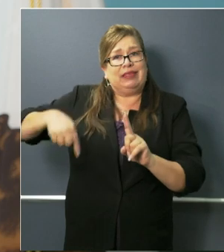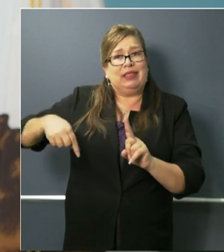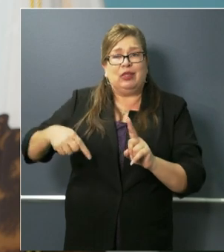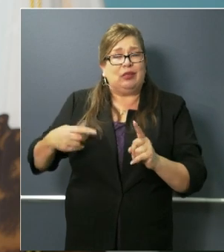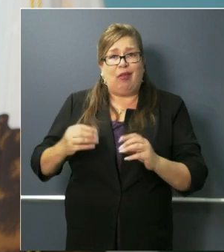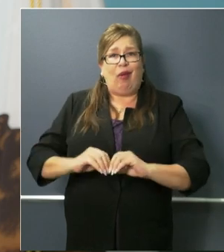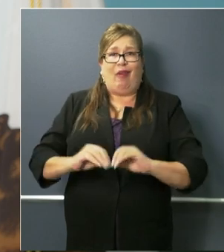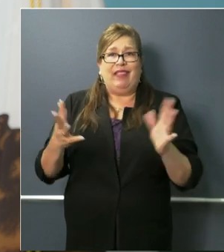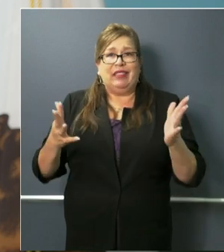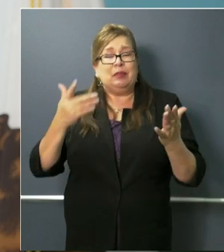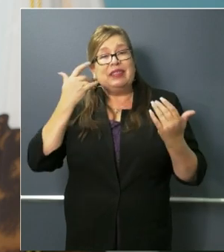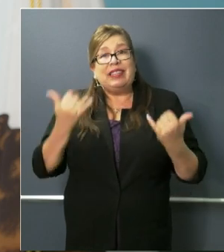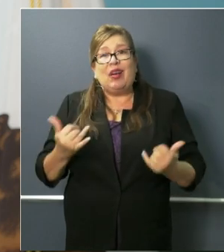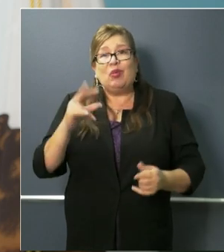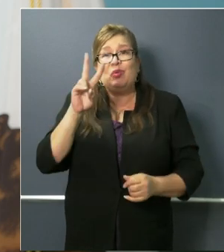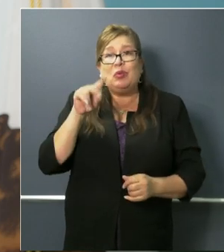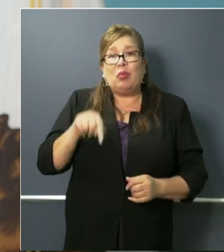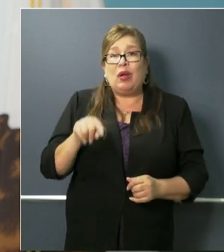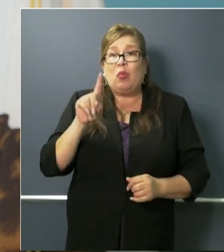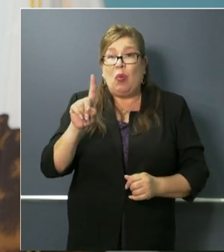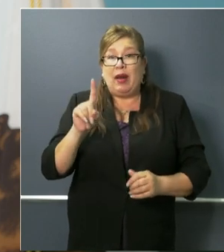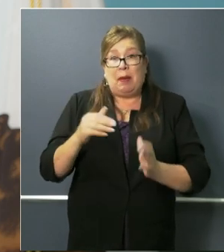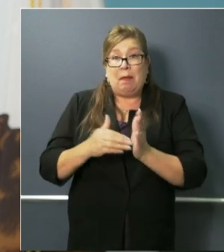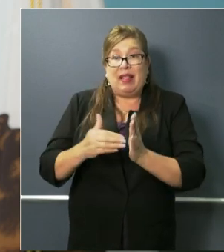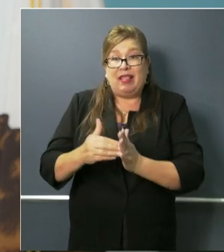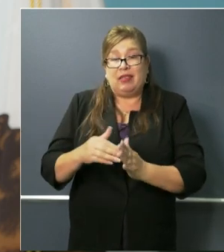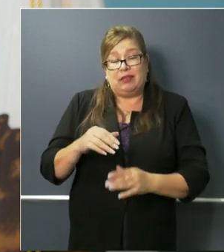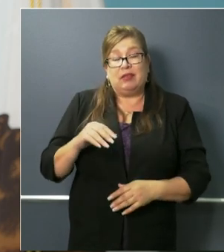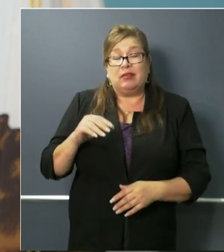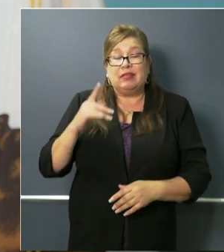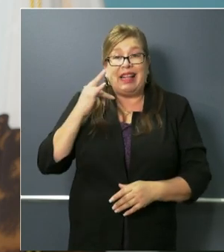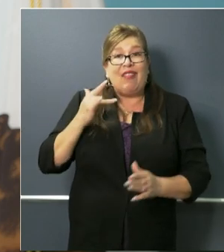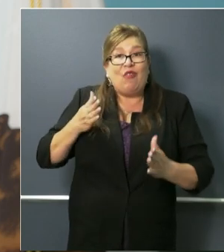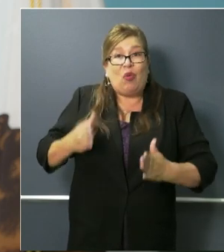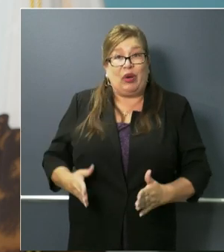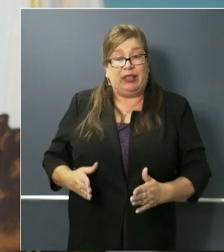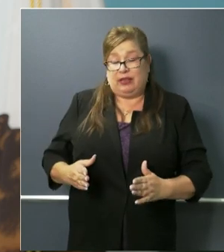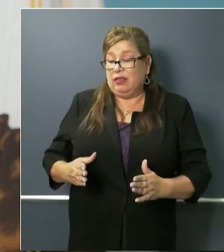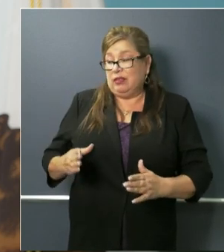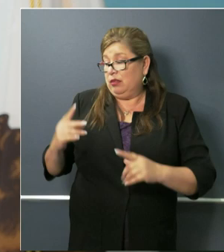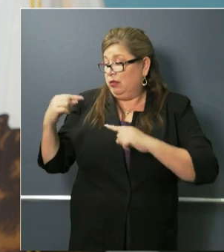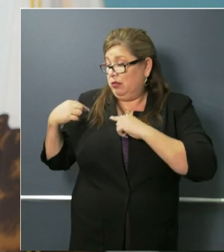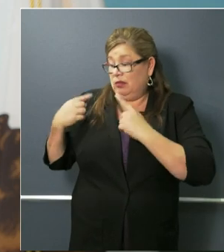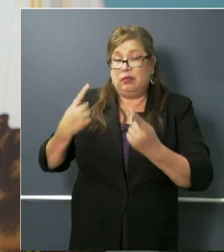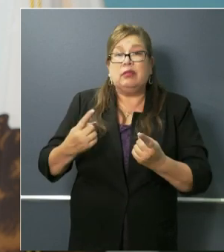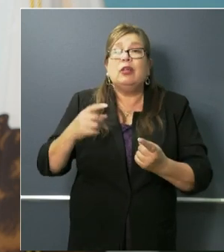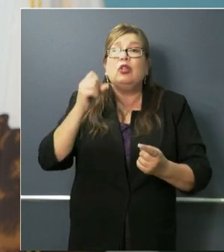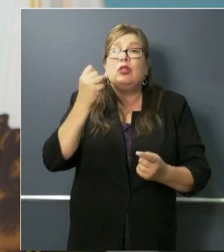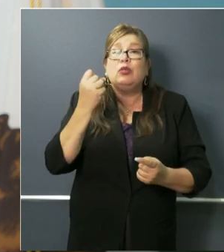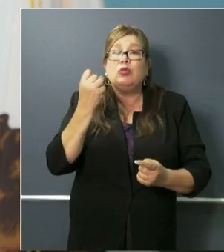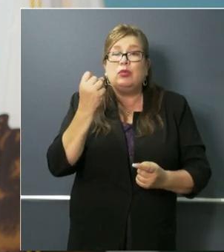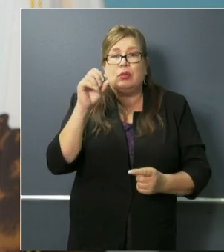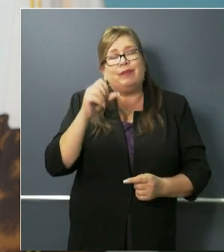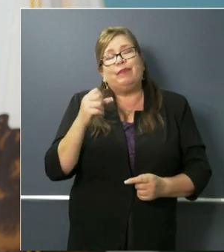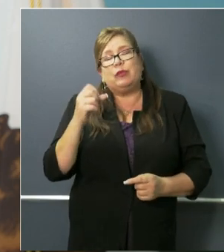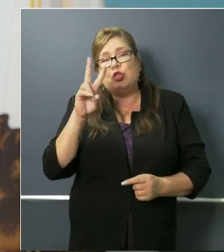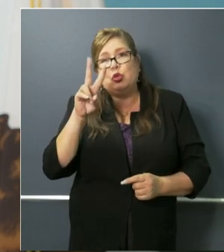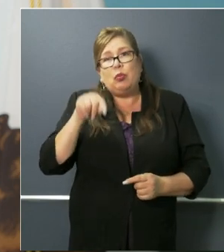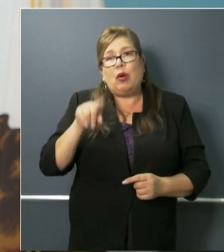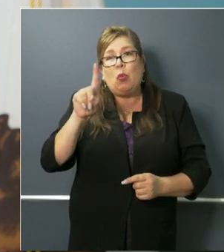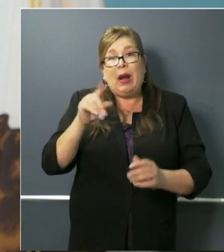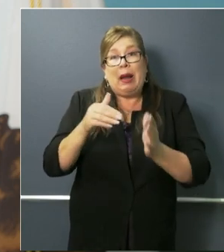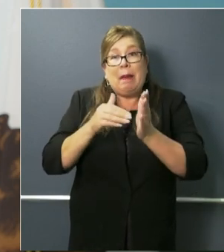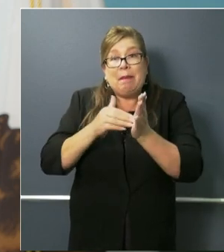in the fact that now 2.1 million californians since march 12 2.1 million californians